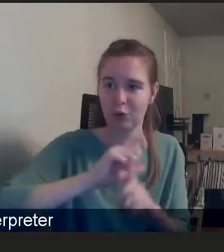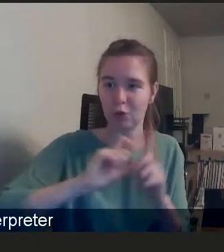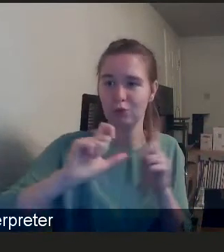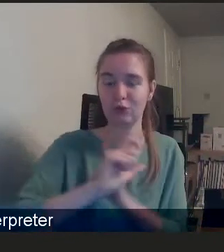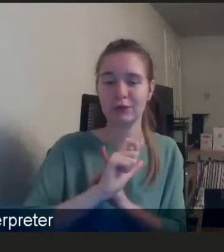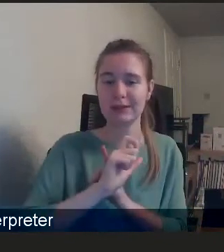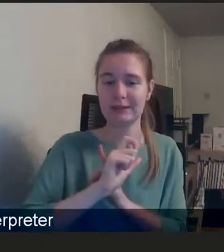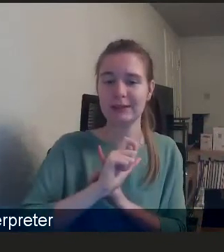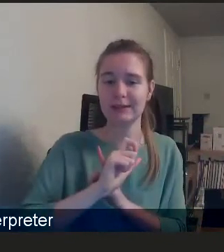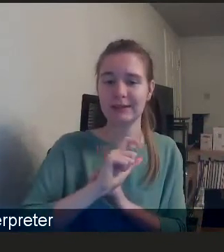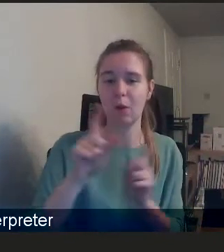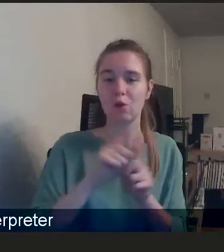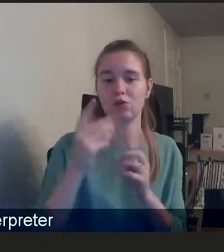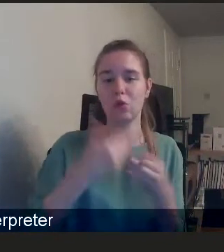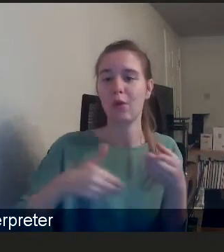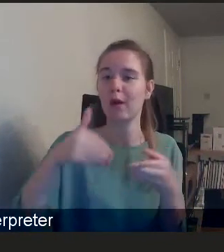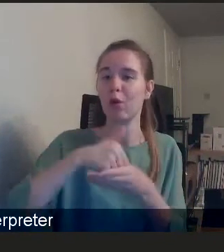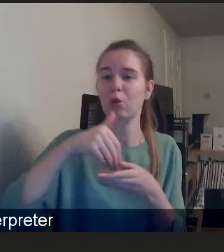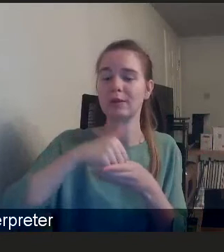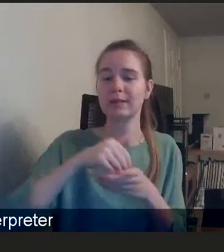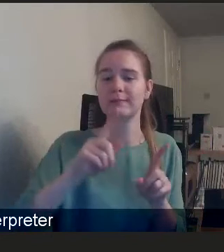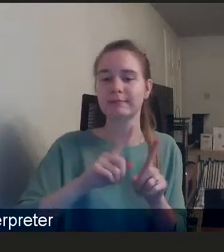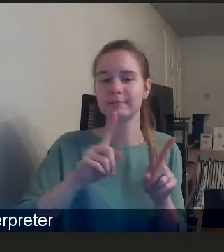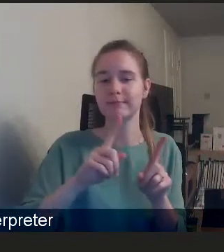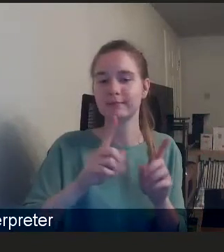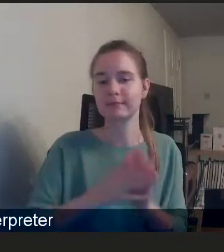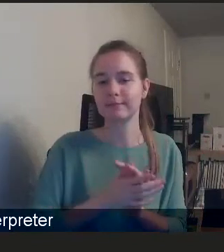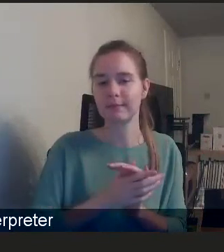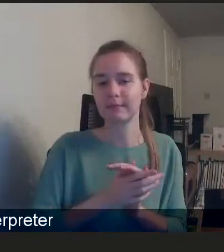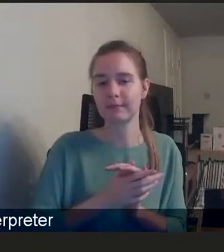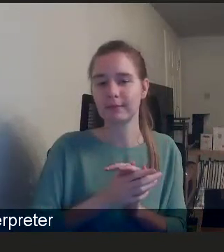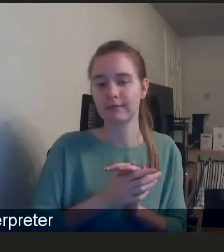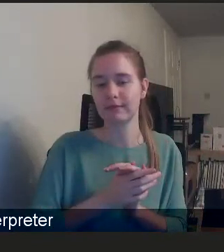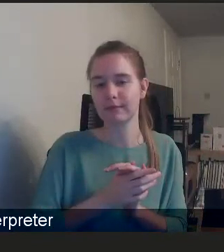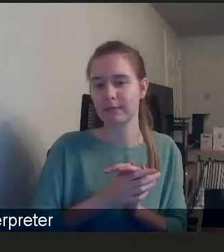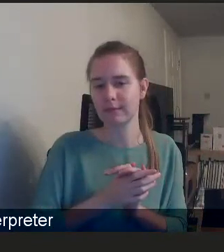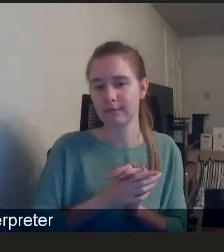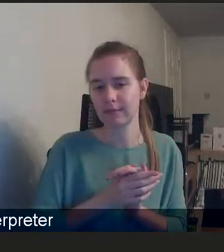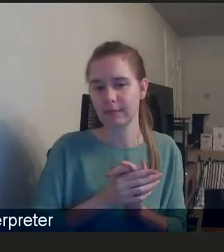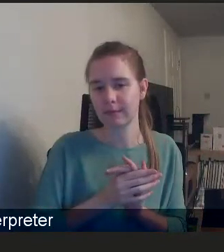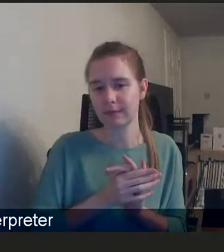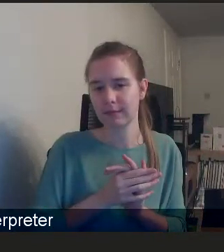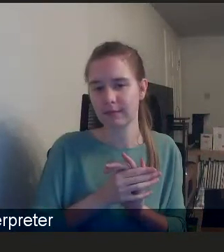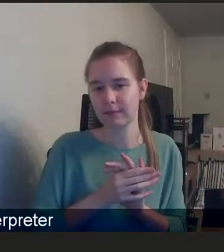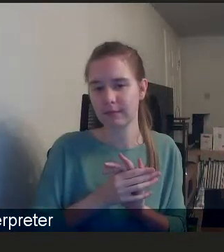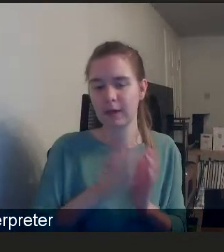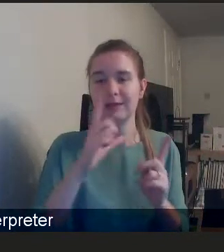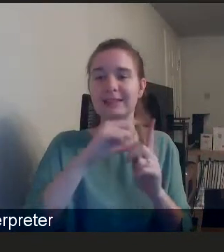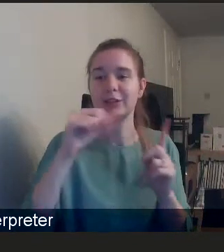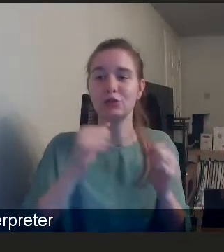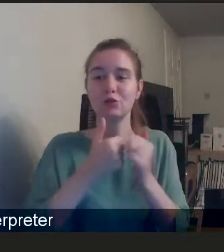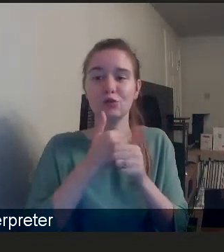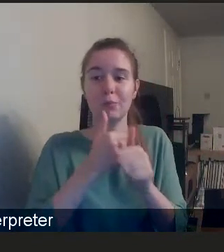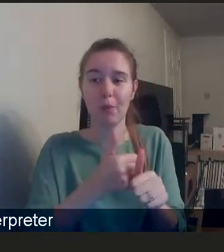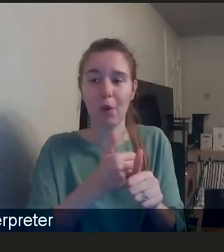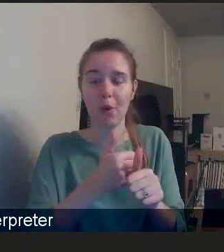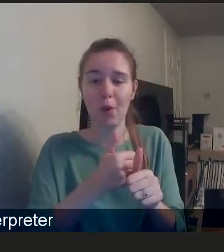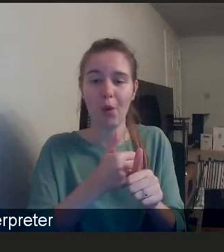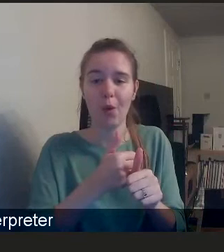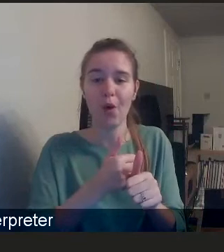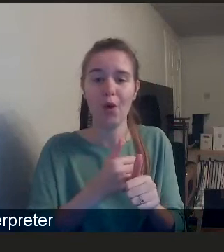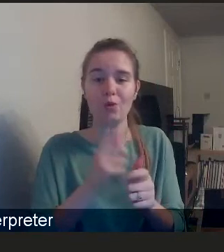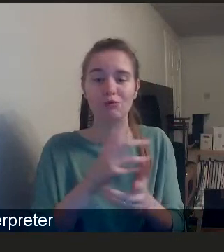and including, and of course, what, what, we can do in terms of, of, digital, digital support, which is now,